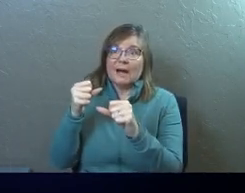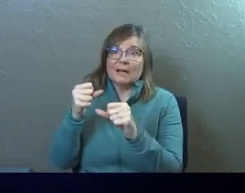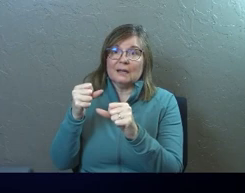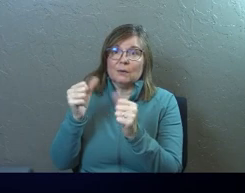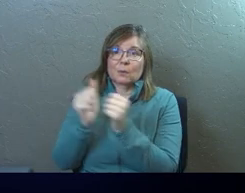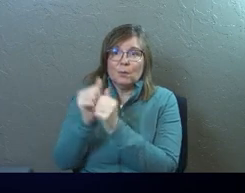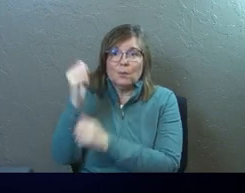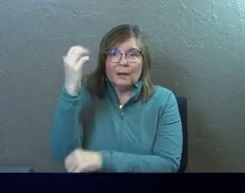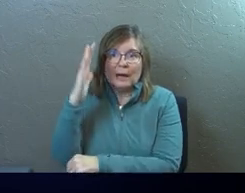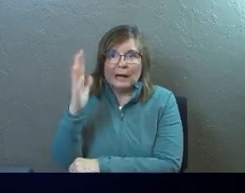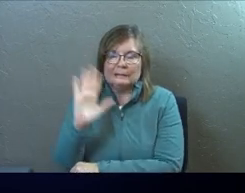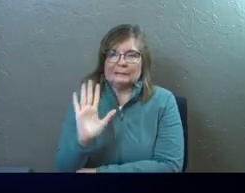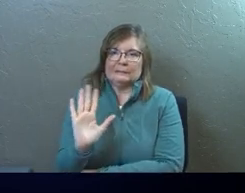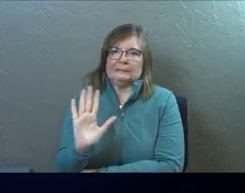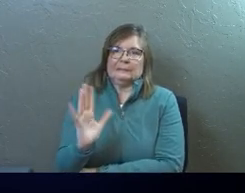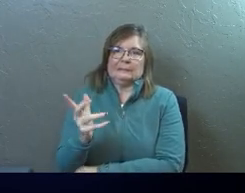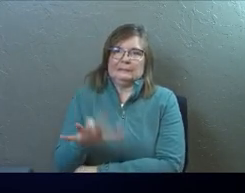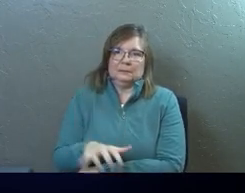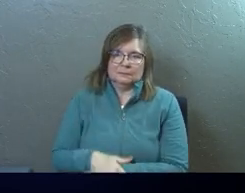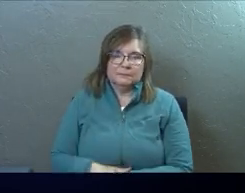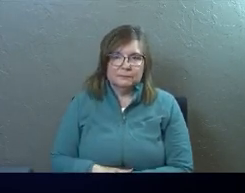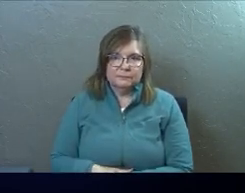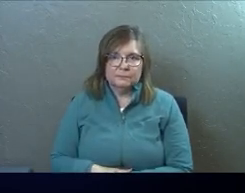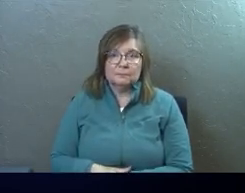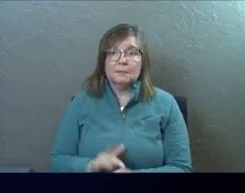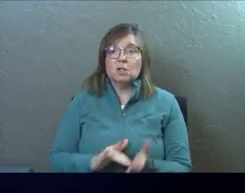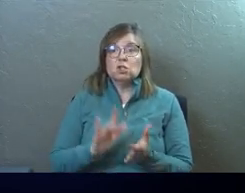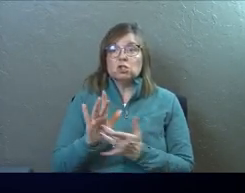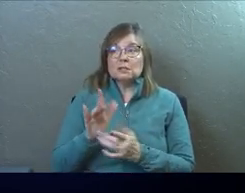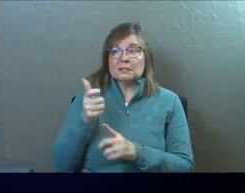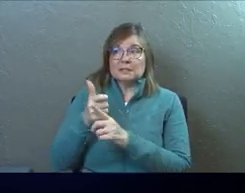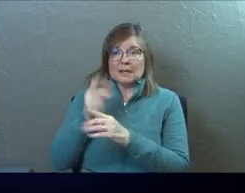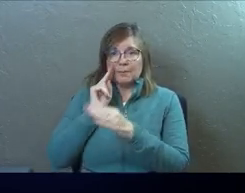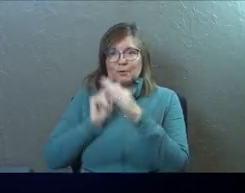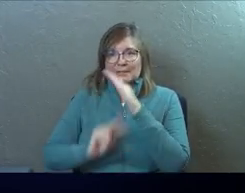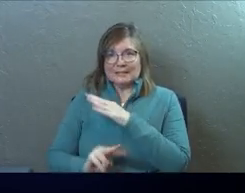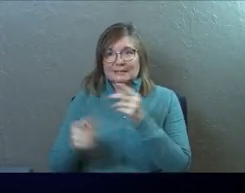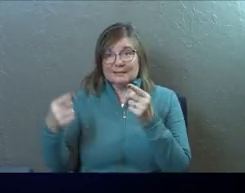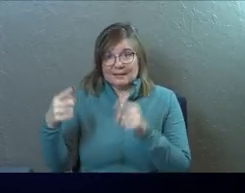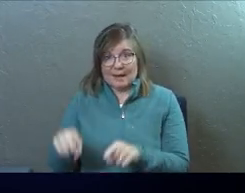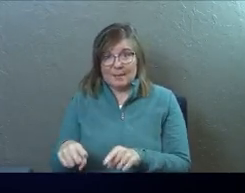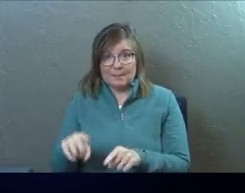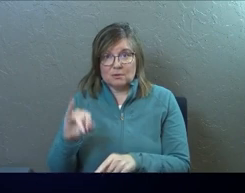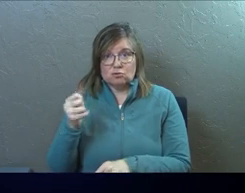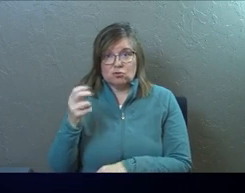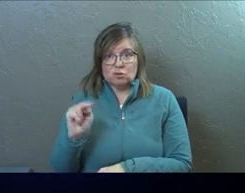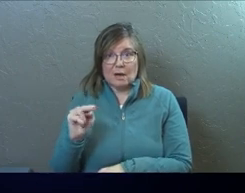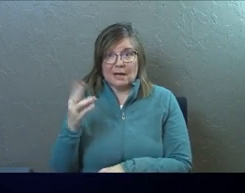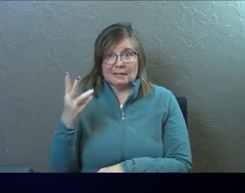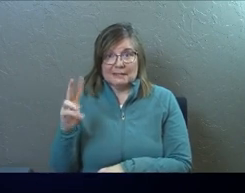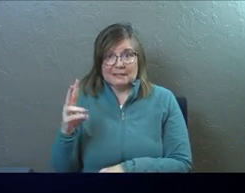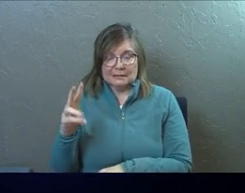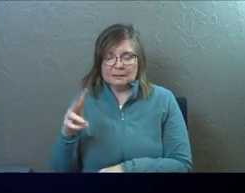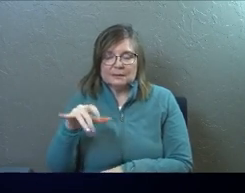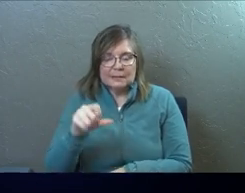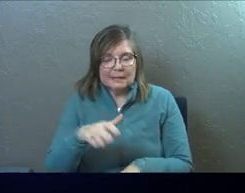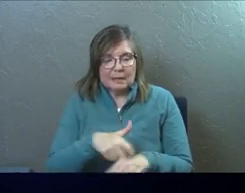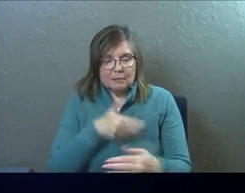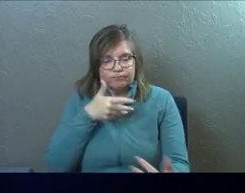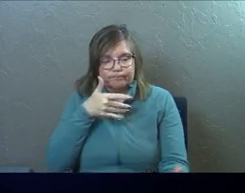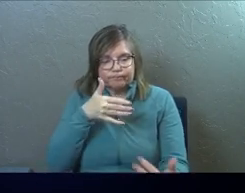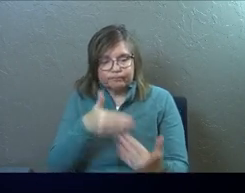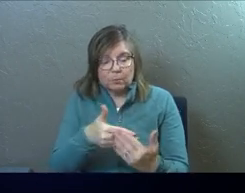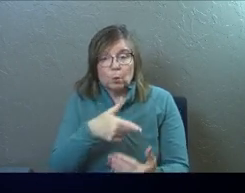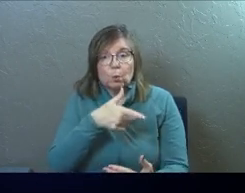against God himself. Jesus even predicted this in John chapter 16. He says, yes, the time is